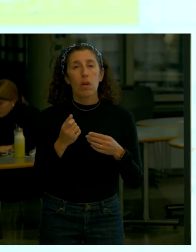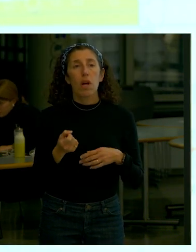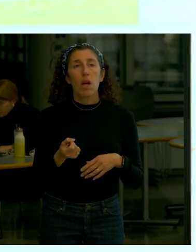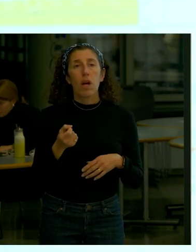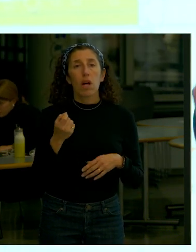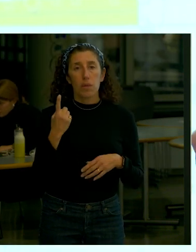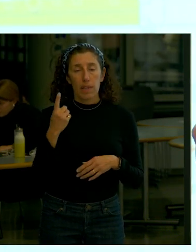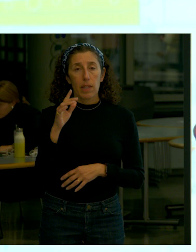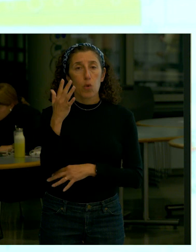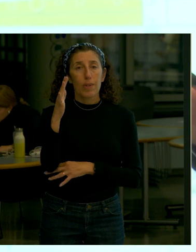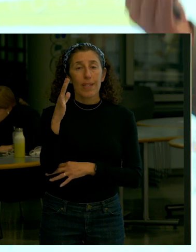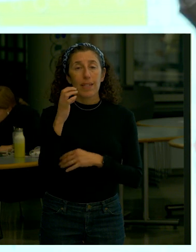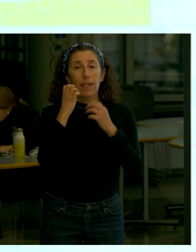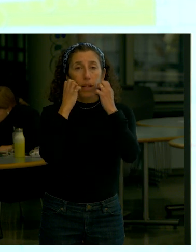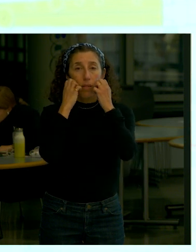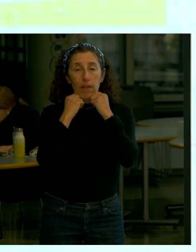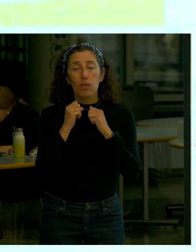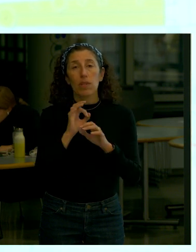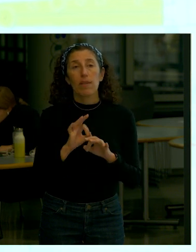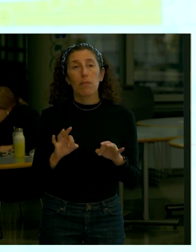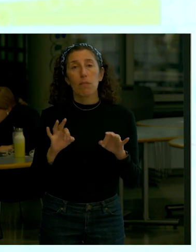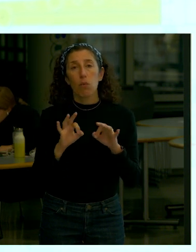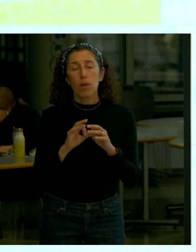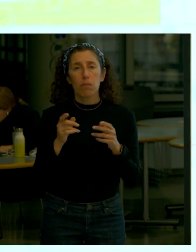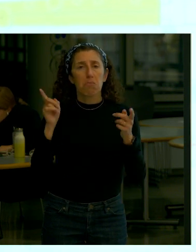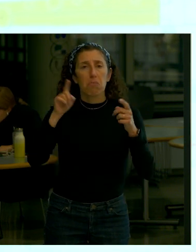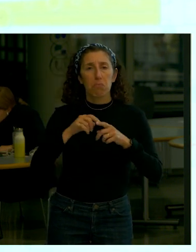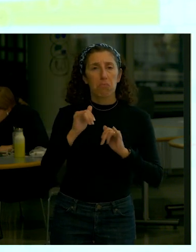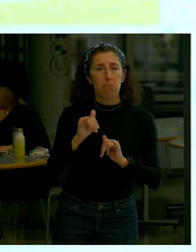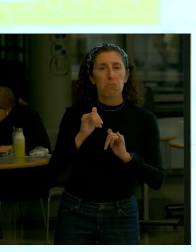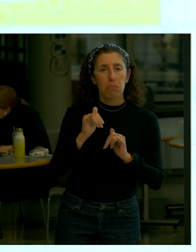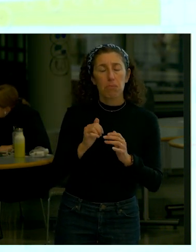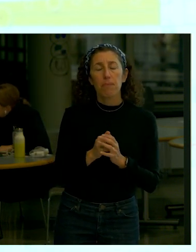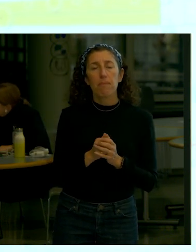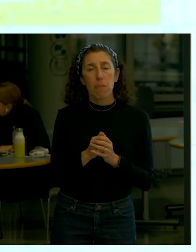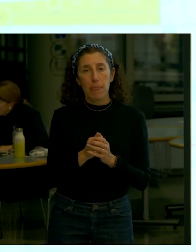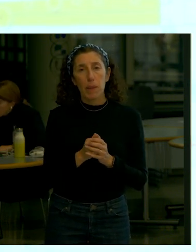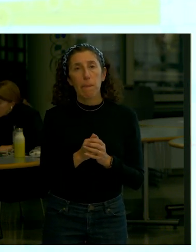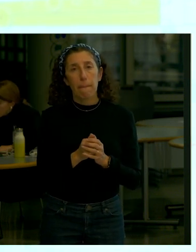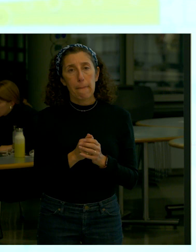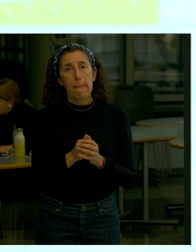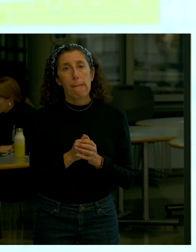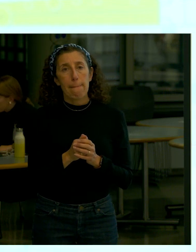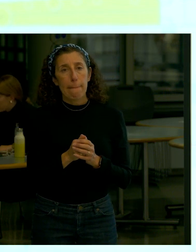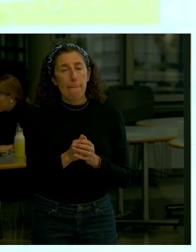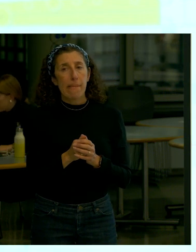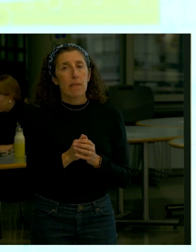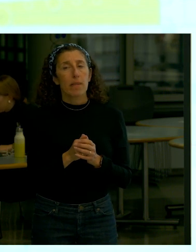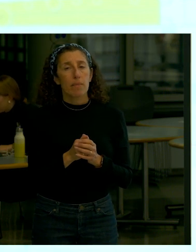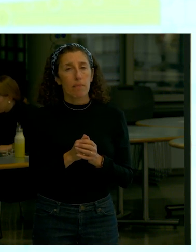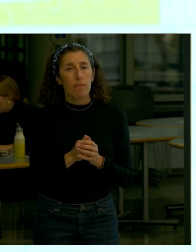is very important we're trying our best in this project to indicate that so like for example when I talked about the police